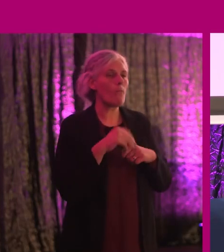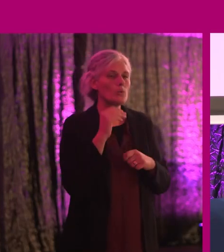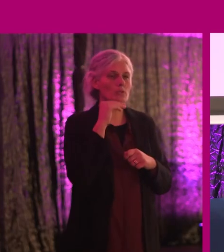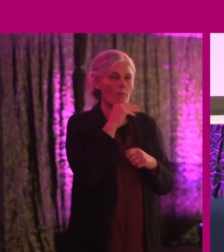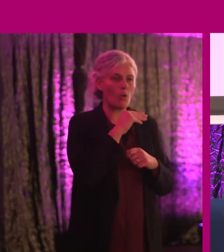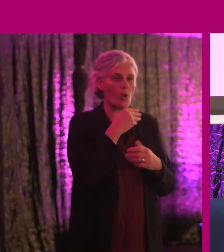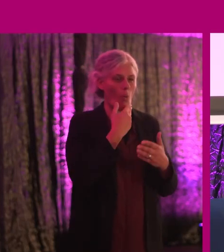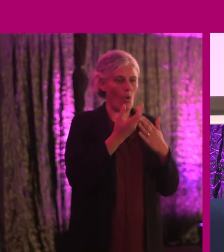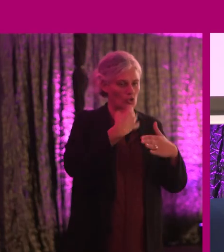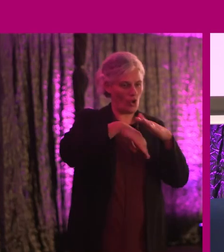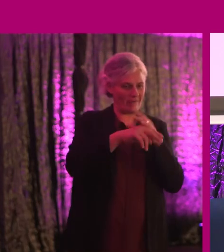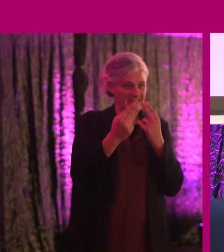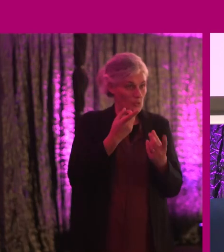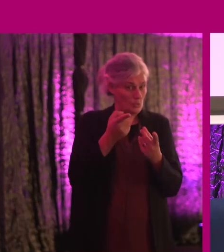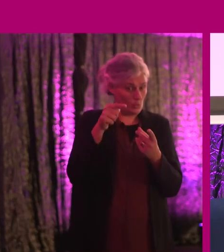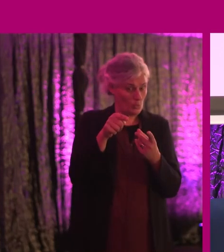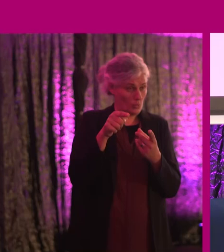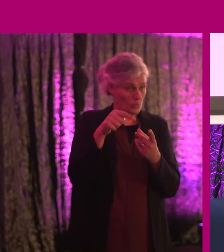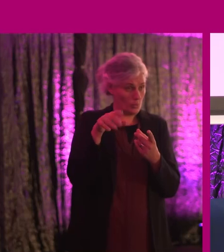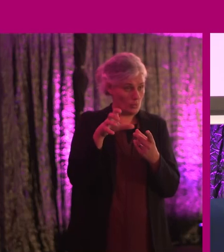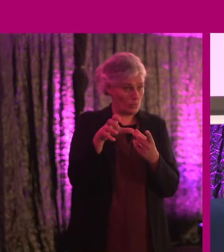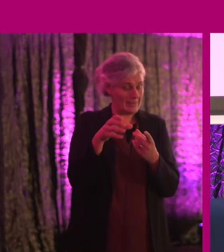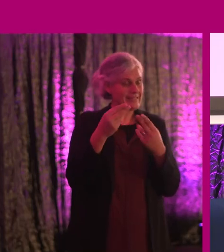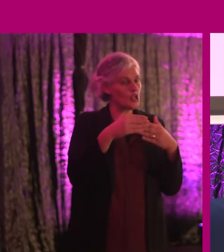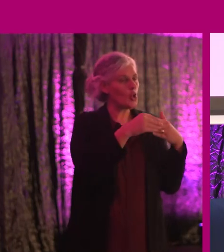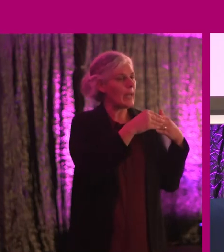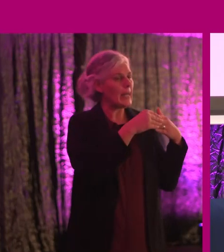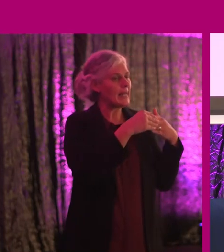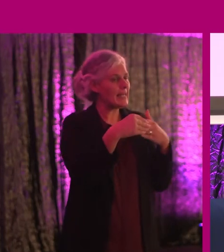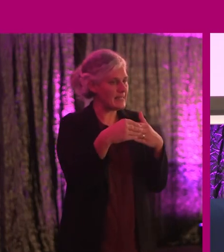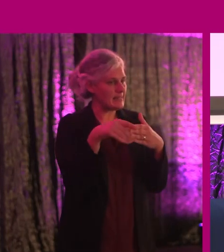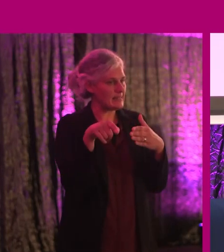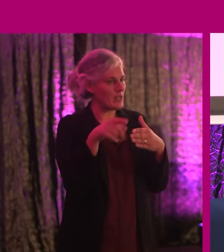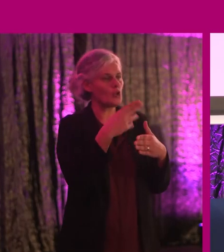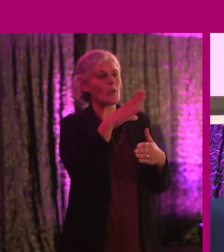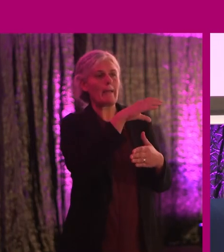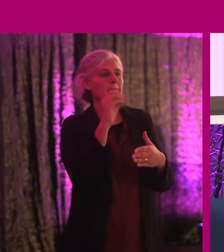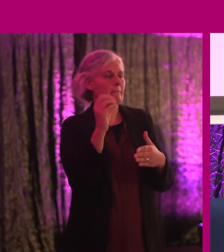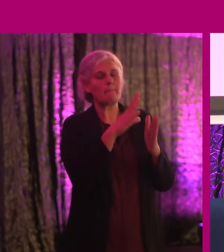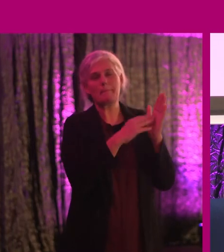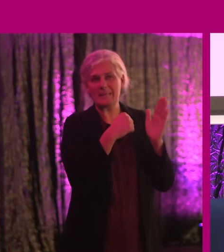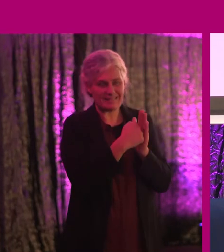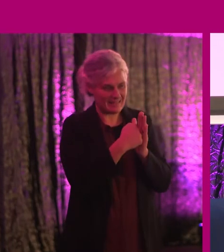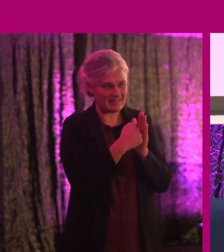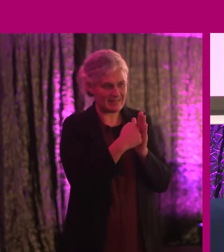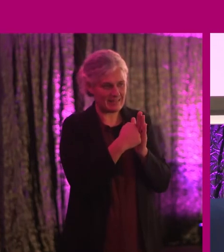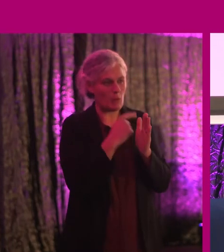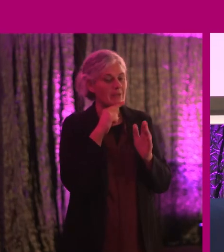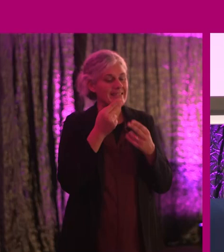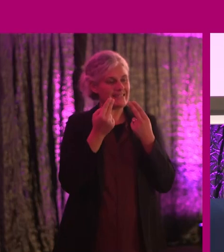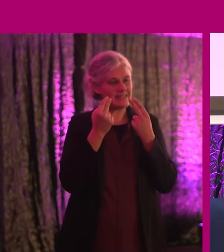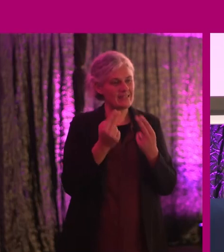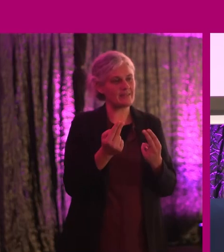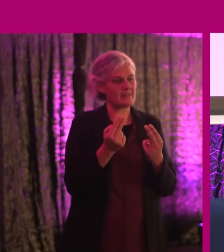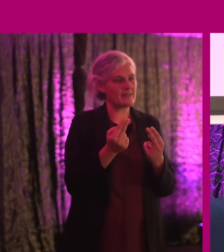that what does the government need to do? Well, the government needs to lead. It is a it's not a business as such, but it needs to